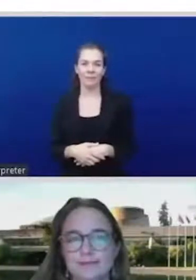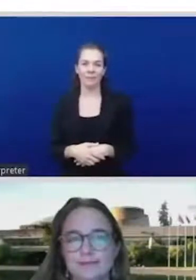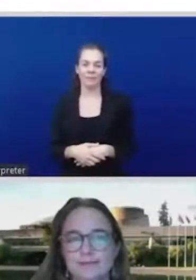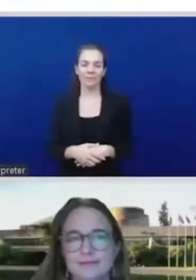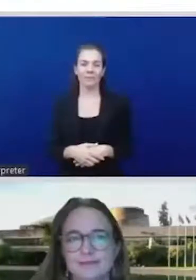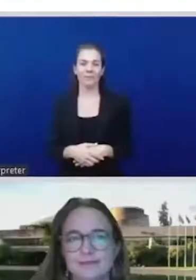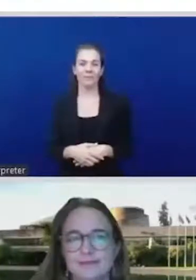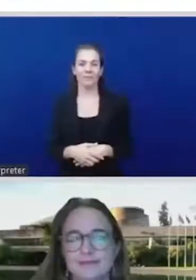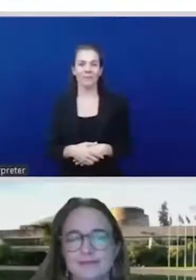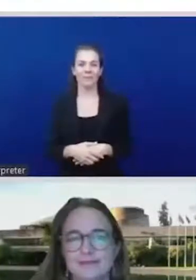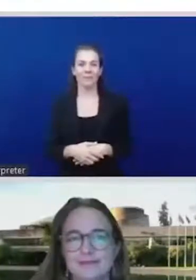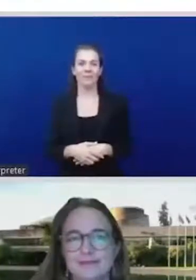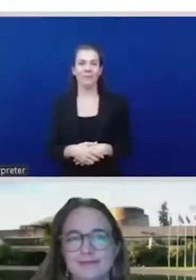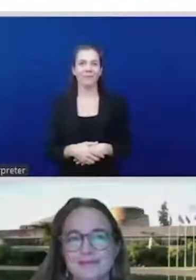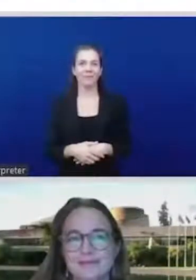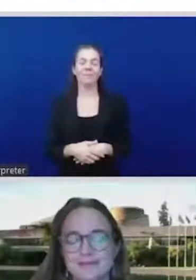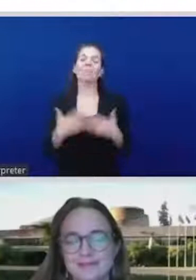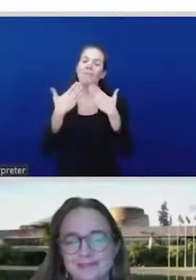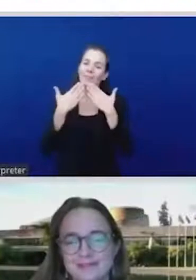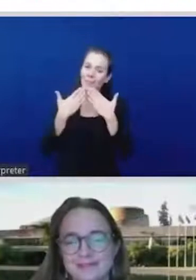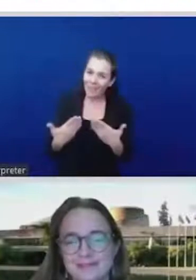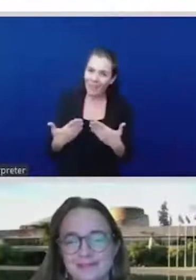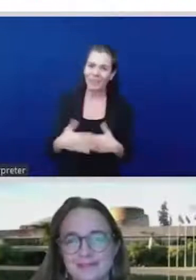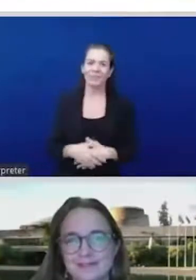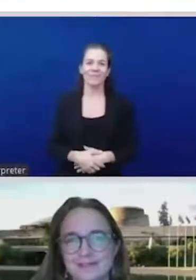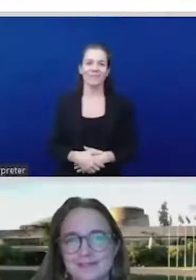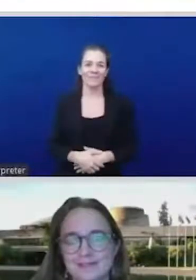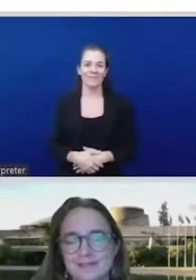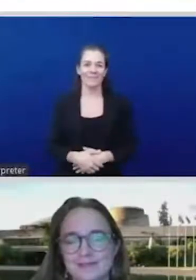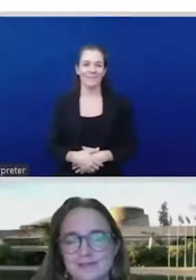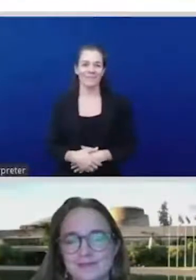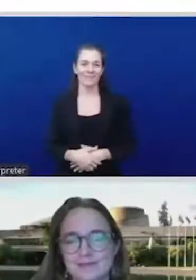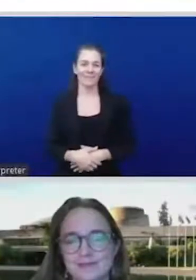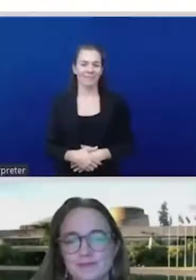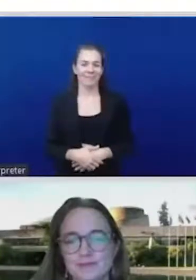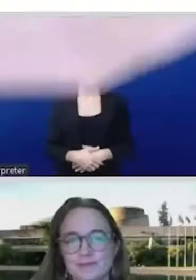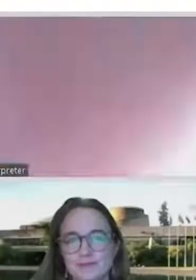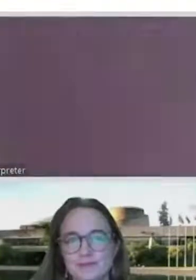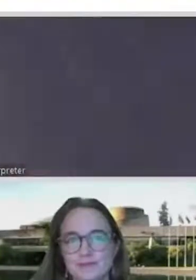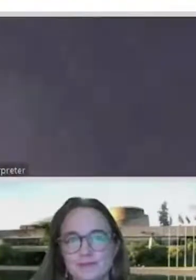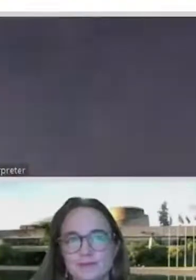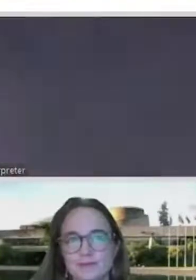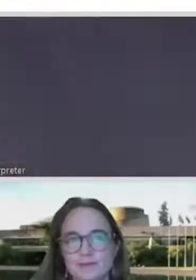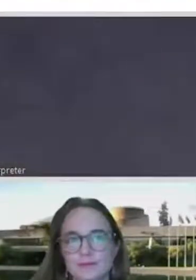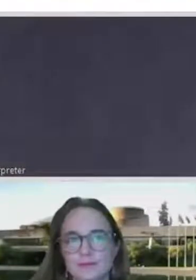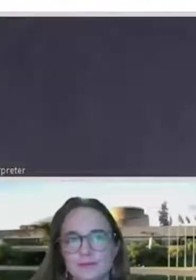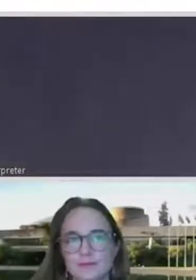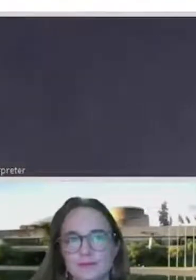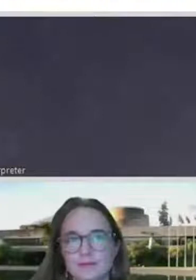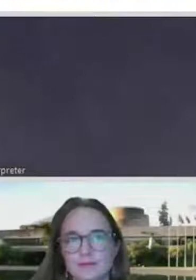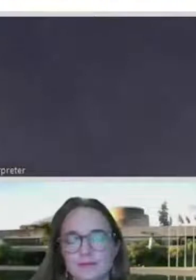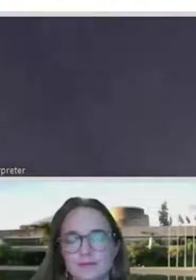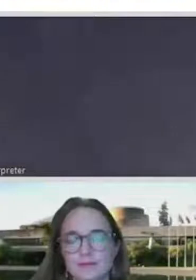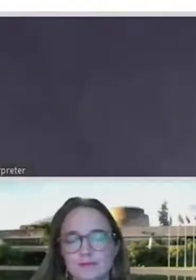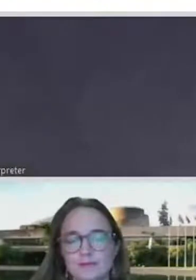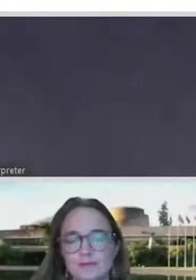Sorry, thank you. Thank you, Hayati. Yeah, internationalism has not happened. Not